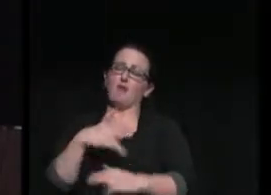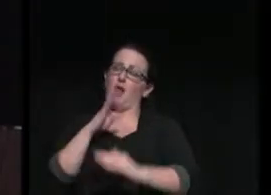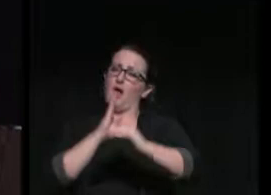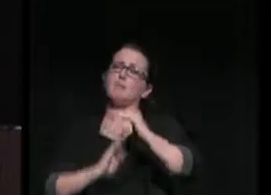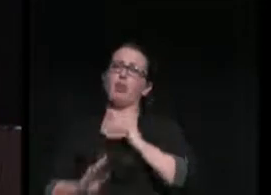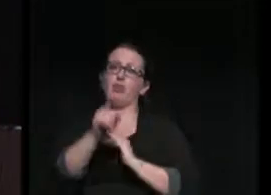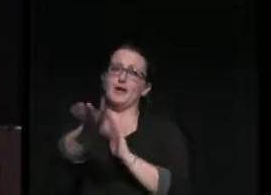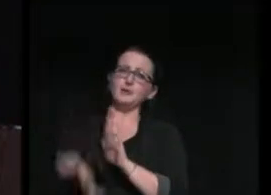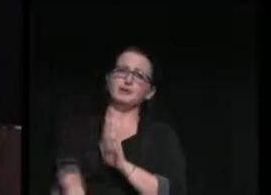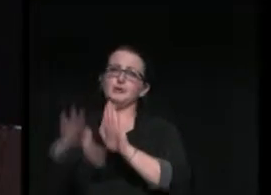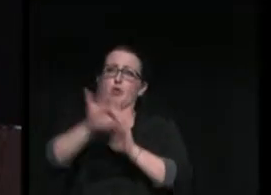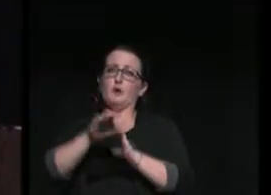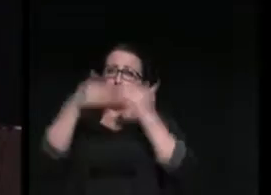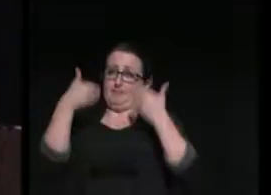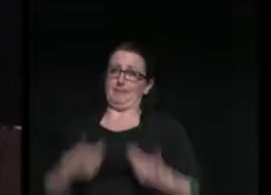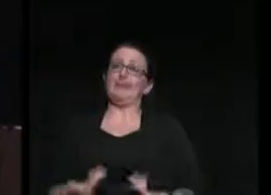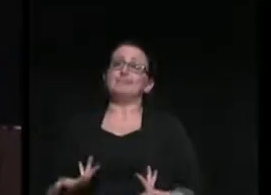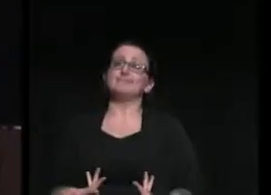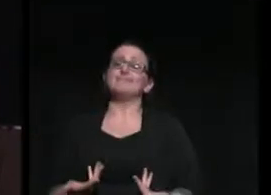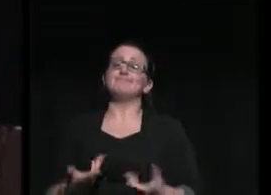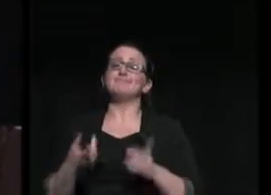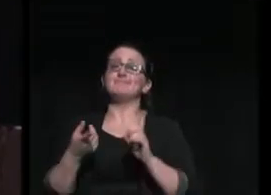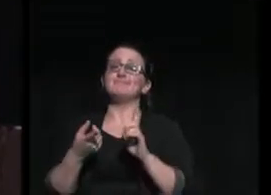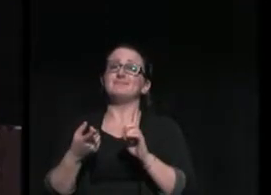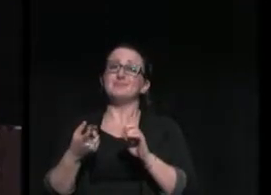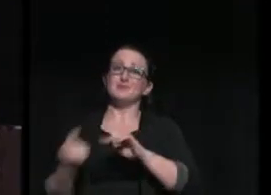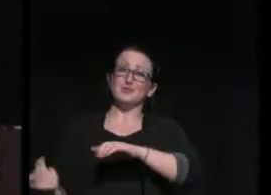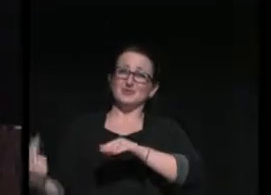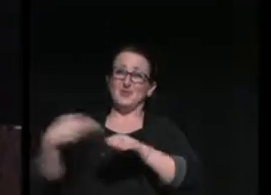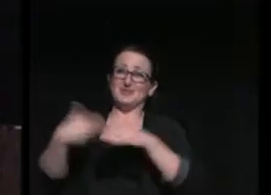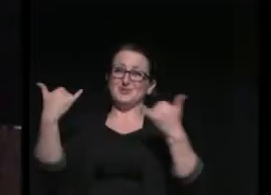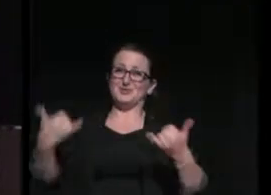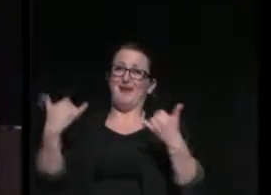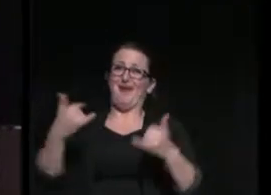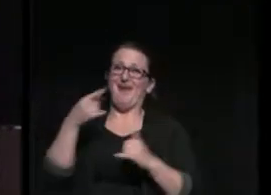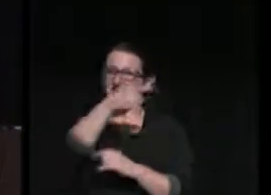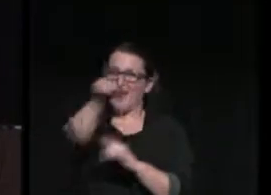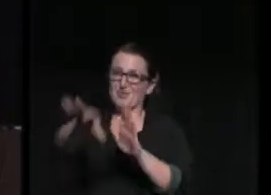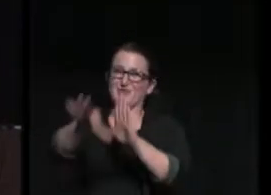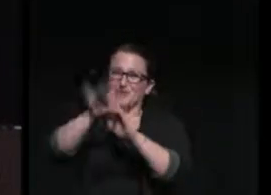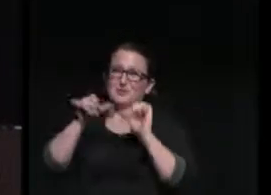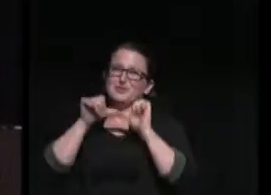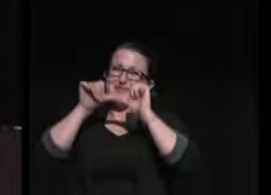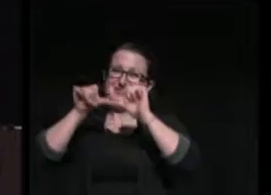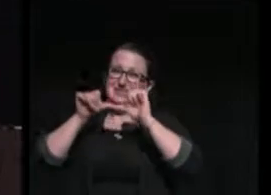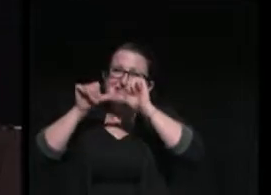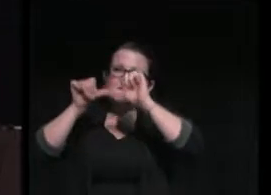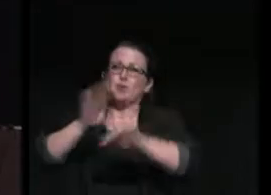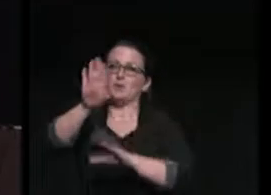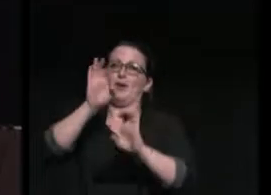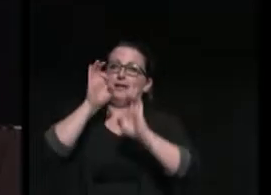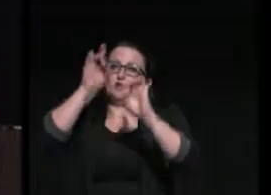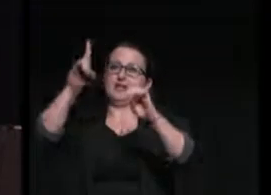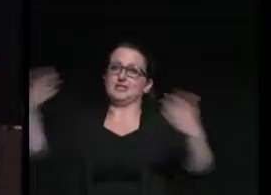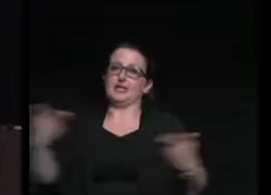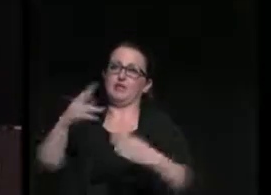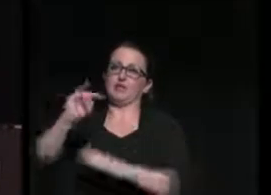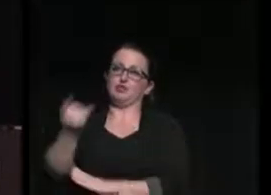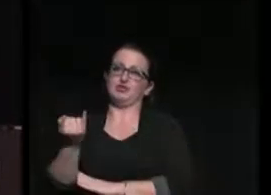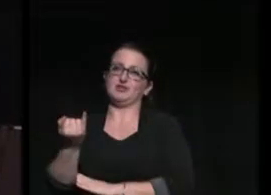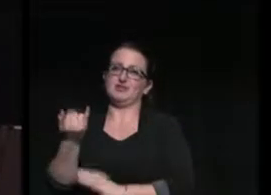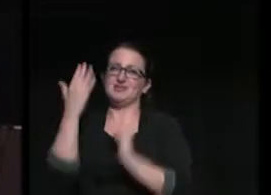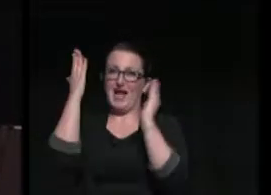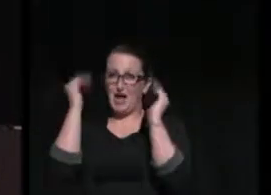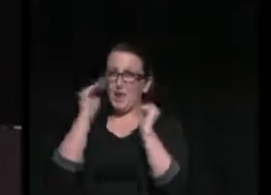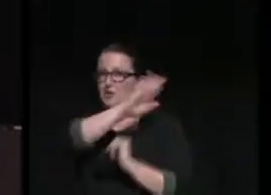chose to have me today and chose to continue your educations right here in New Jersey. And I hope